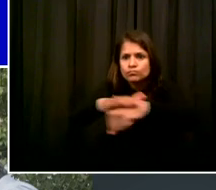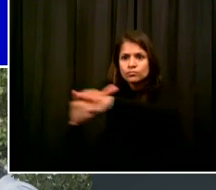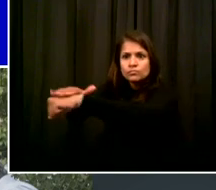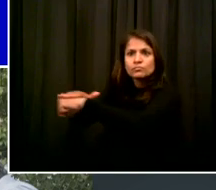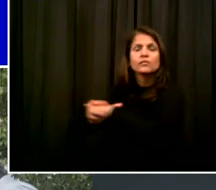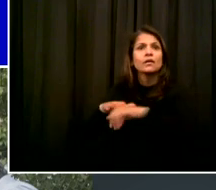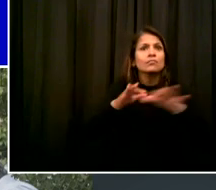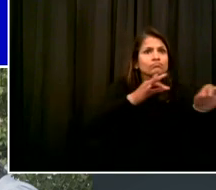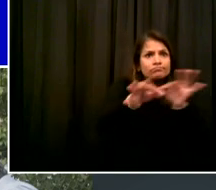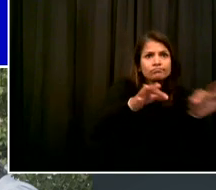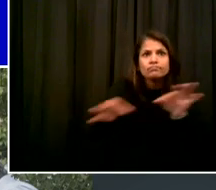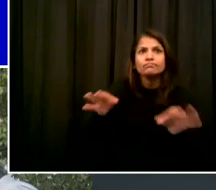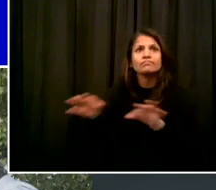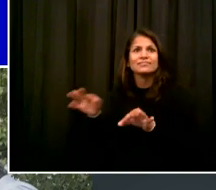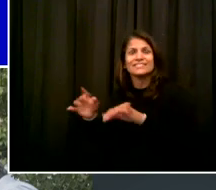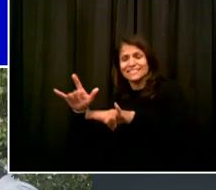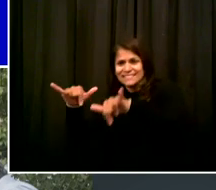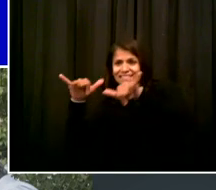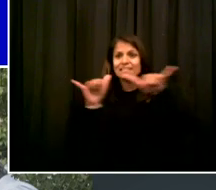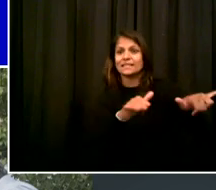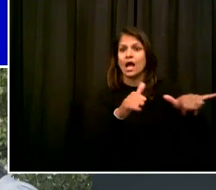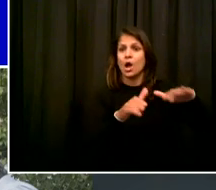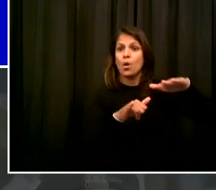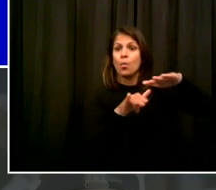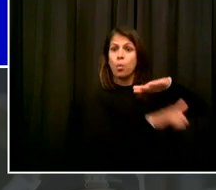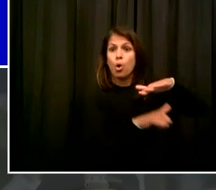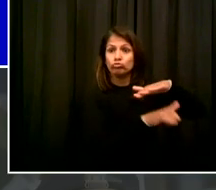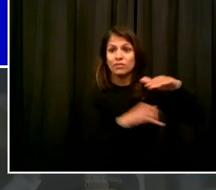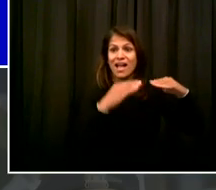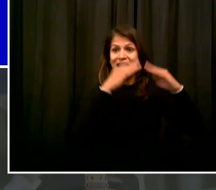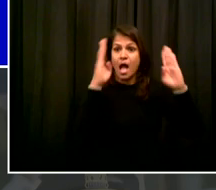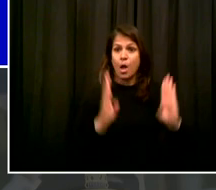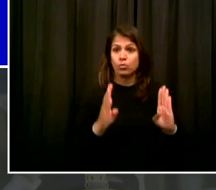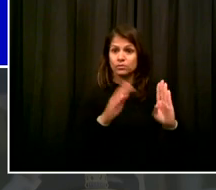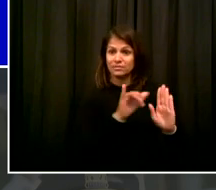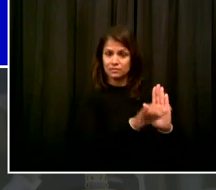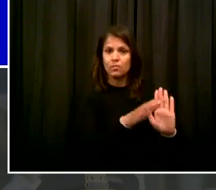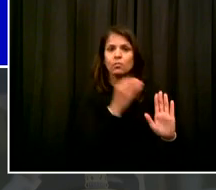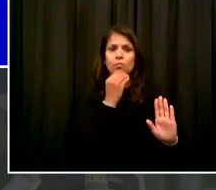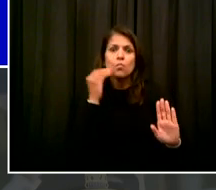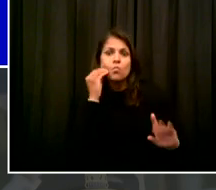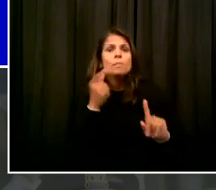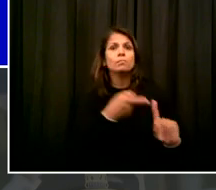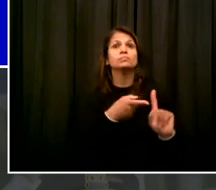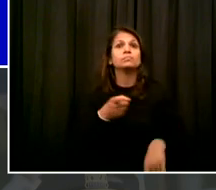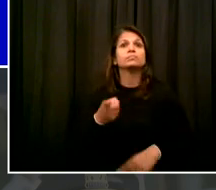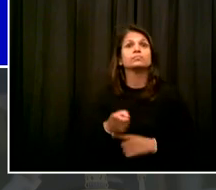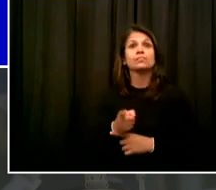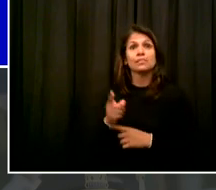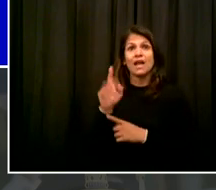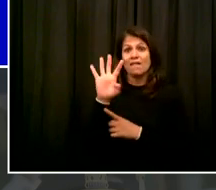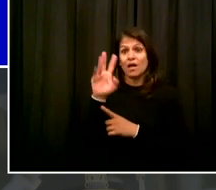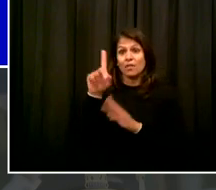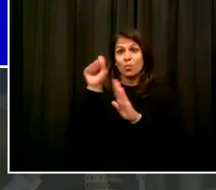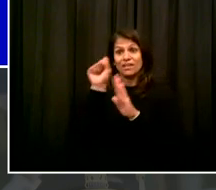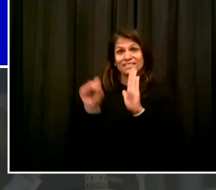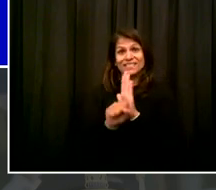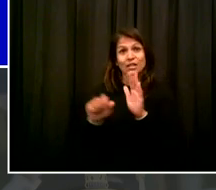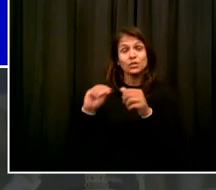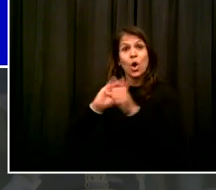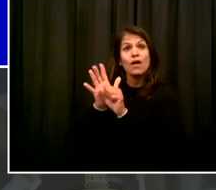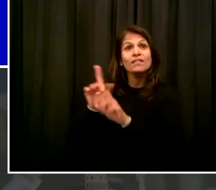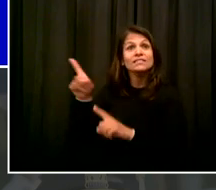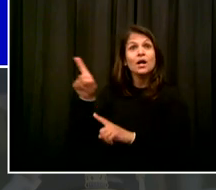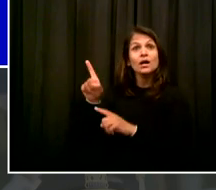still where the COVID-19 infection level is still too high. So anyone coming from